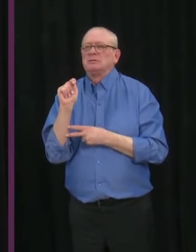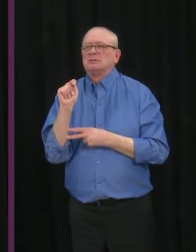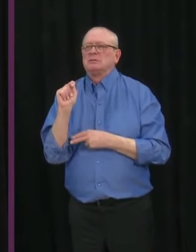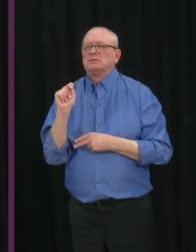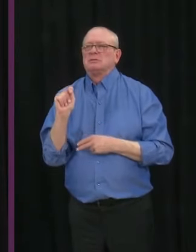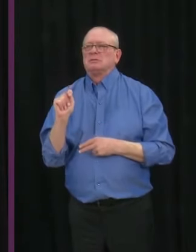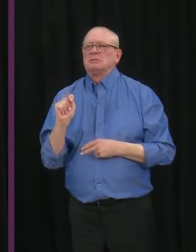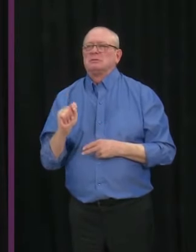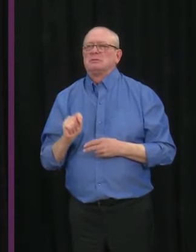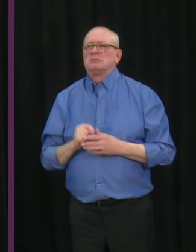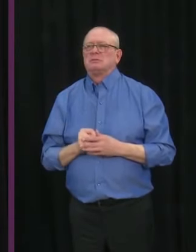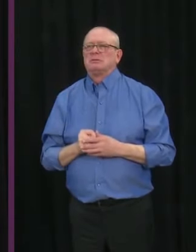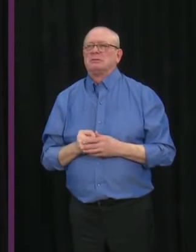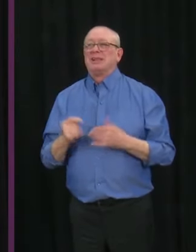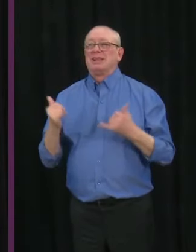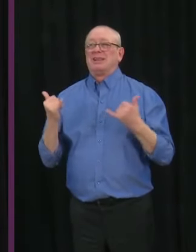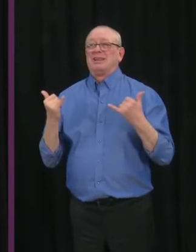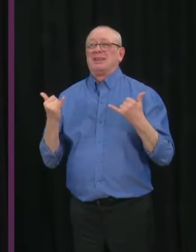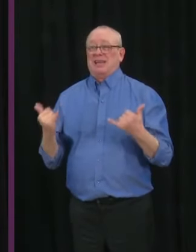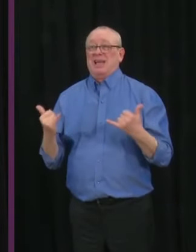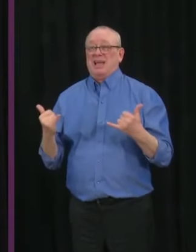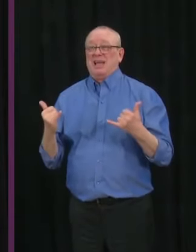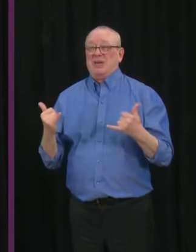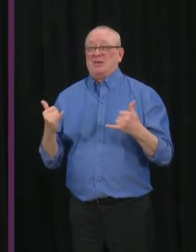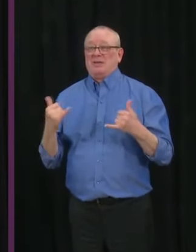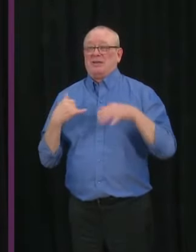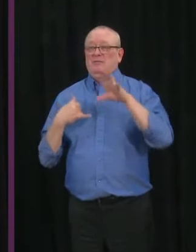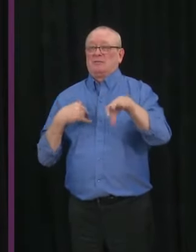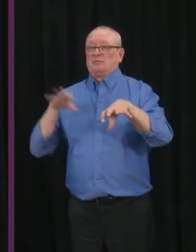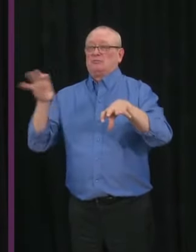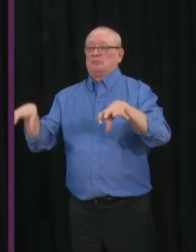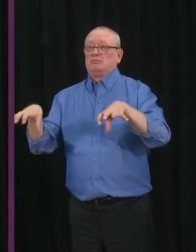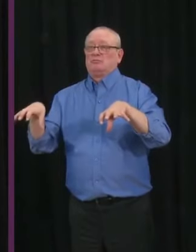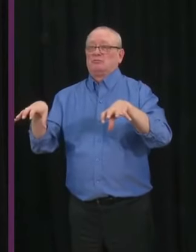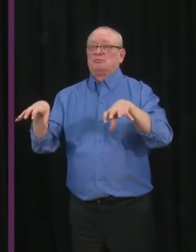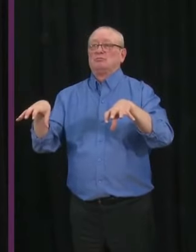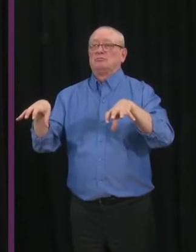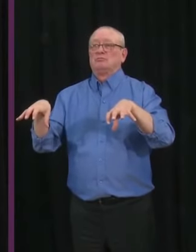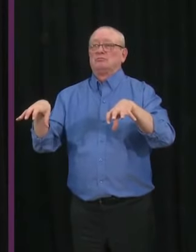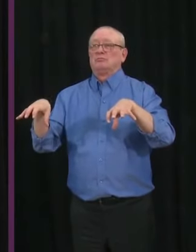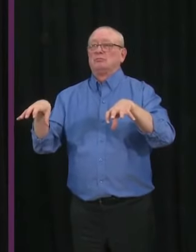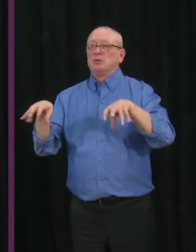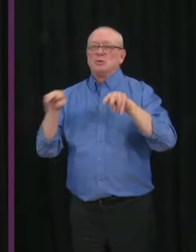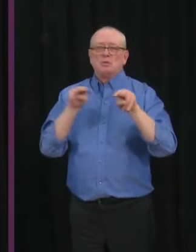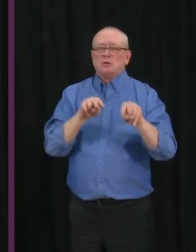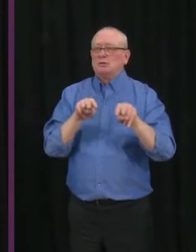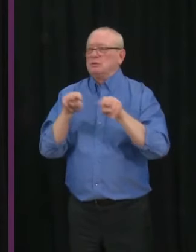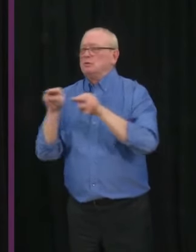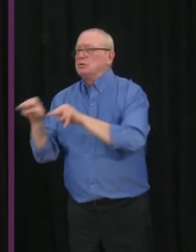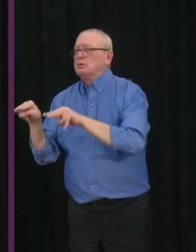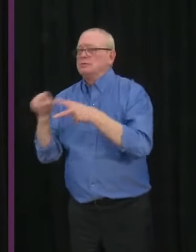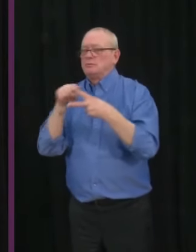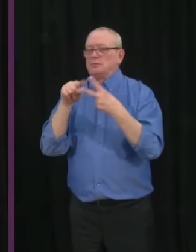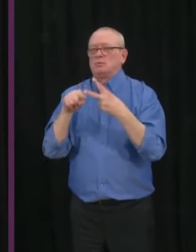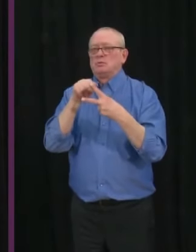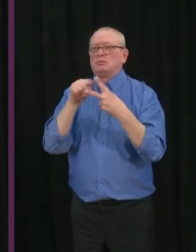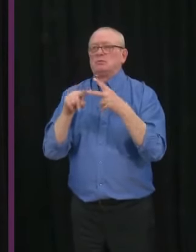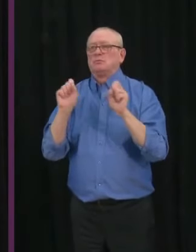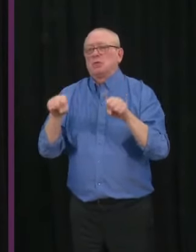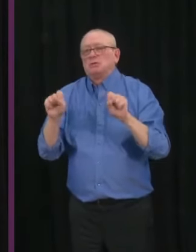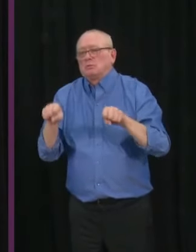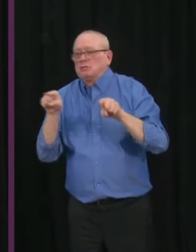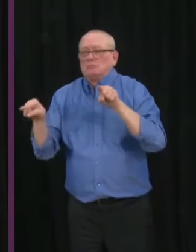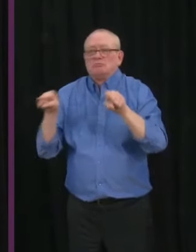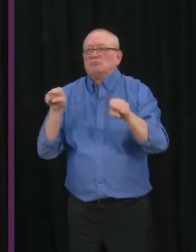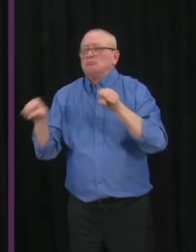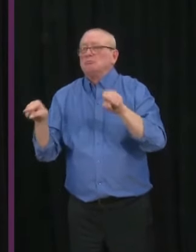doing both of those types of tests and want to make sure that we're monitoring for the potential presence of those variants in the community. To date, we